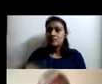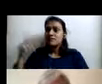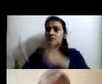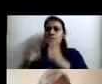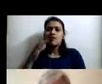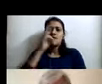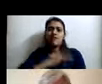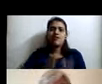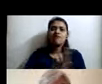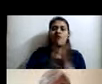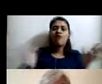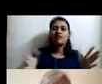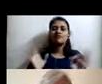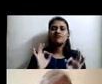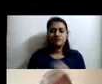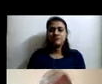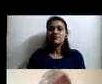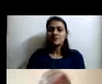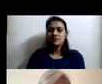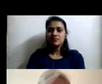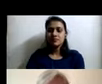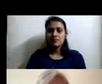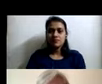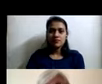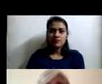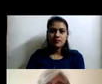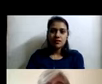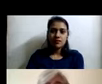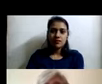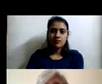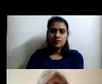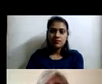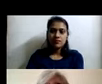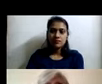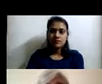cut off their access completely. So that took a while. Of course, we had